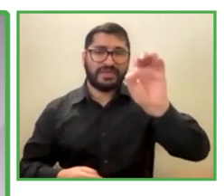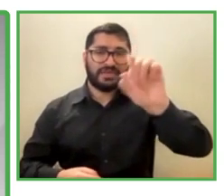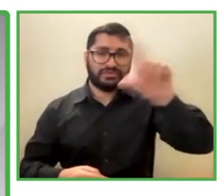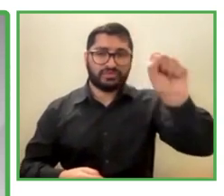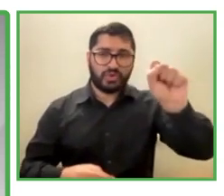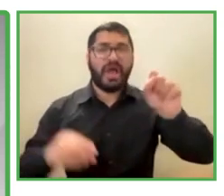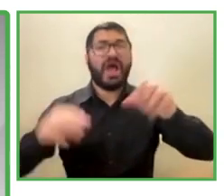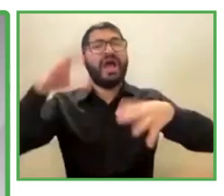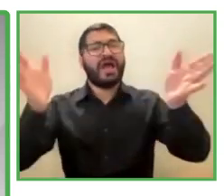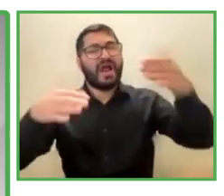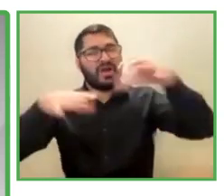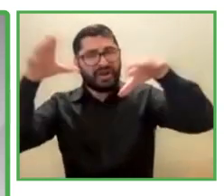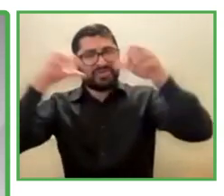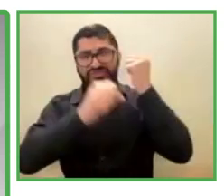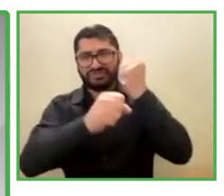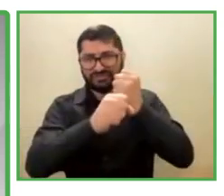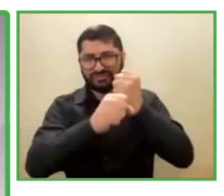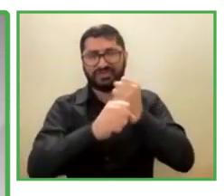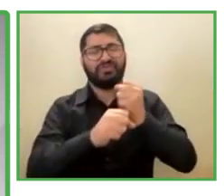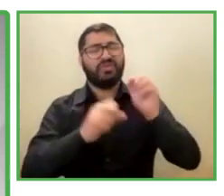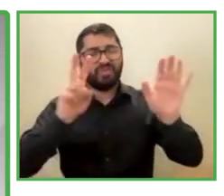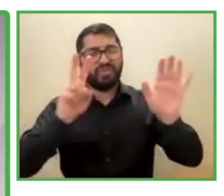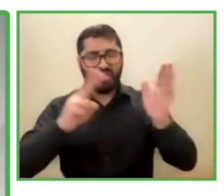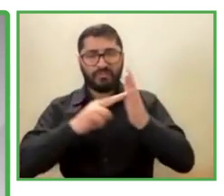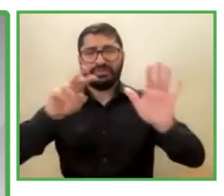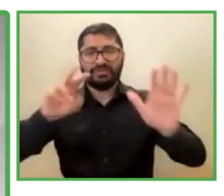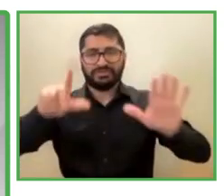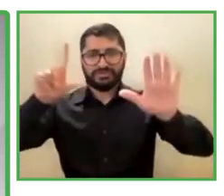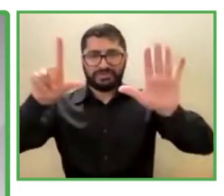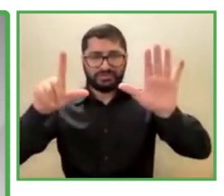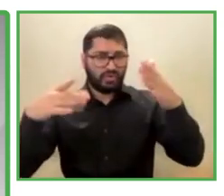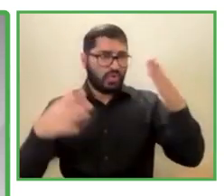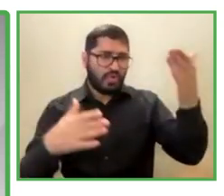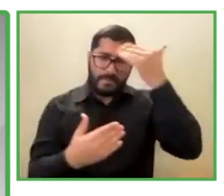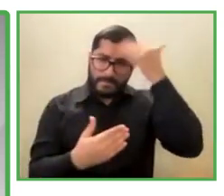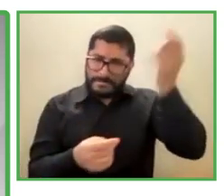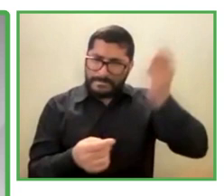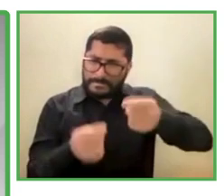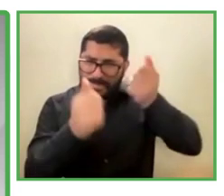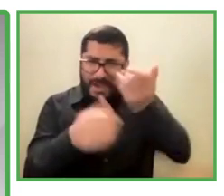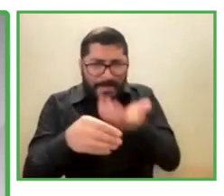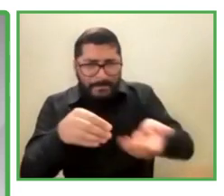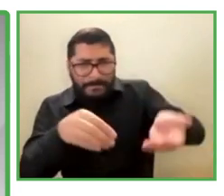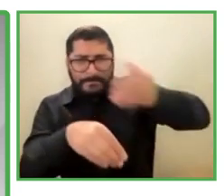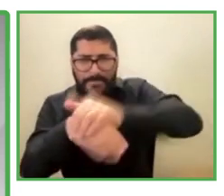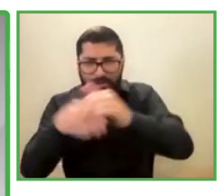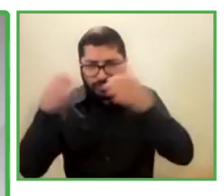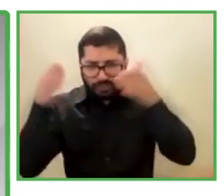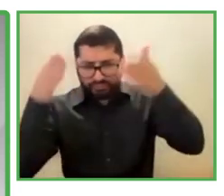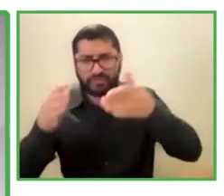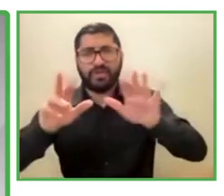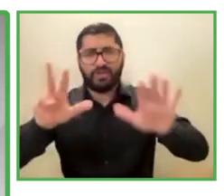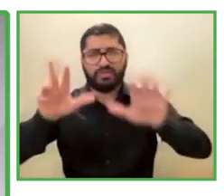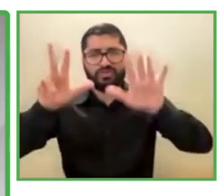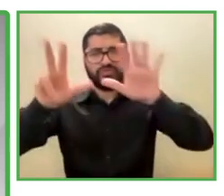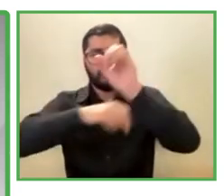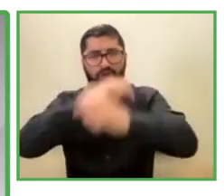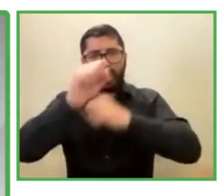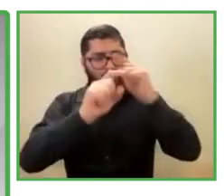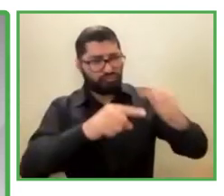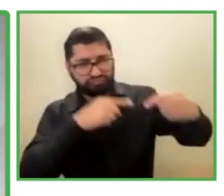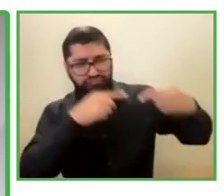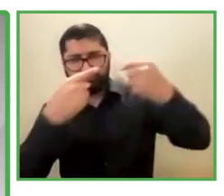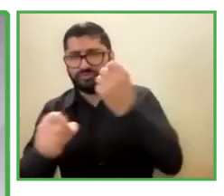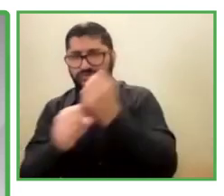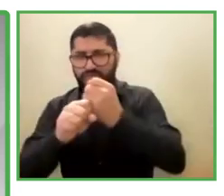She's part of the Caja Los Andes since 2018. And she has more than eight years of experience in inclusion of diverse